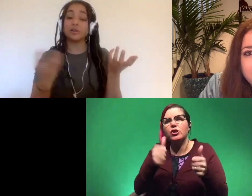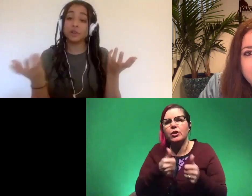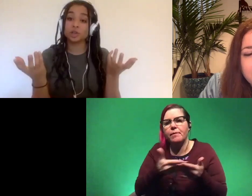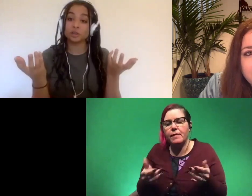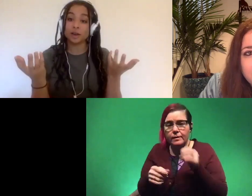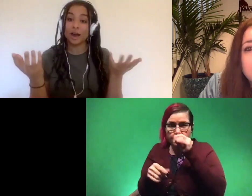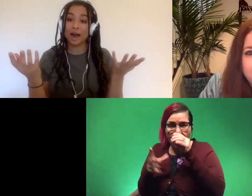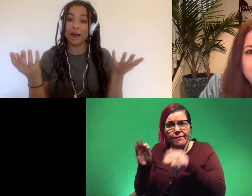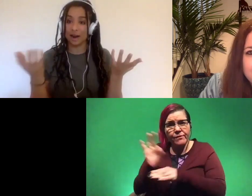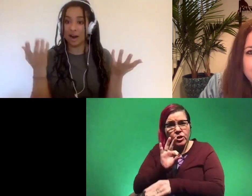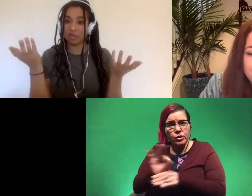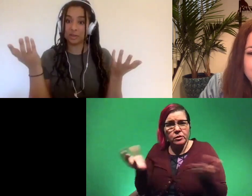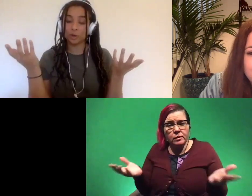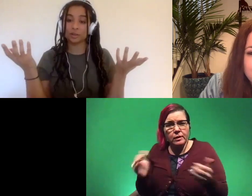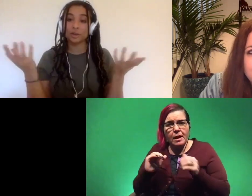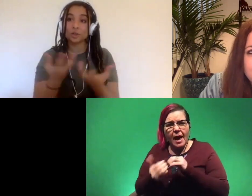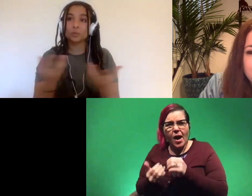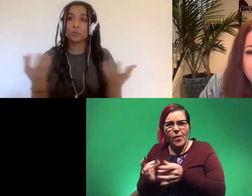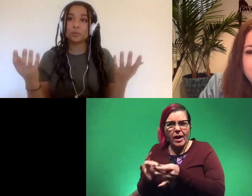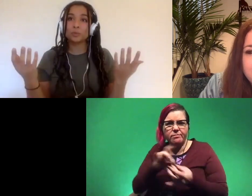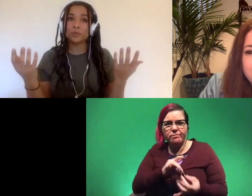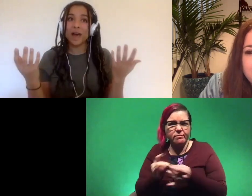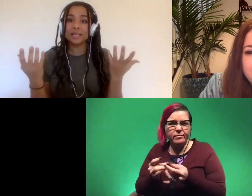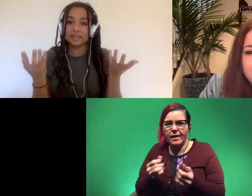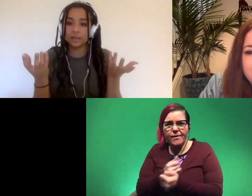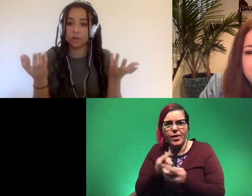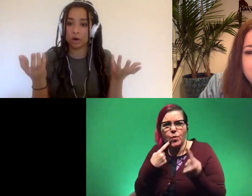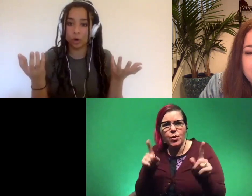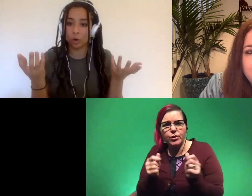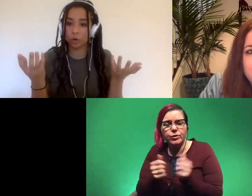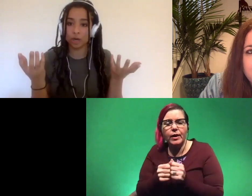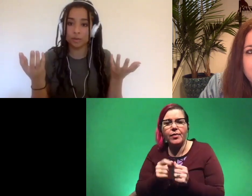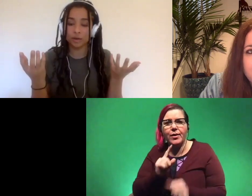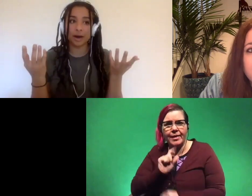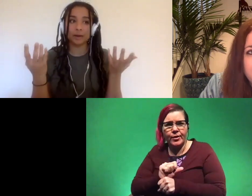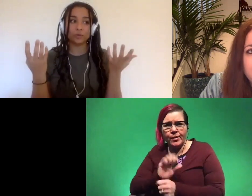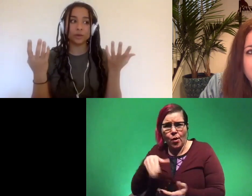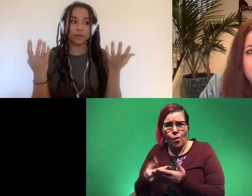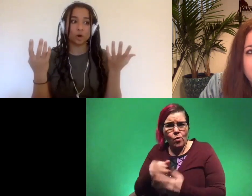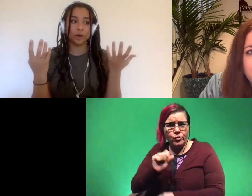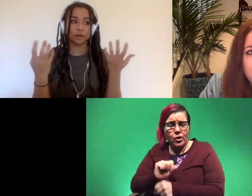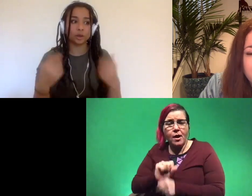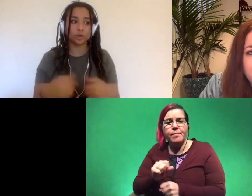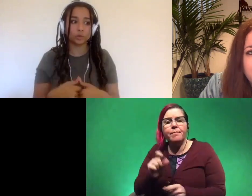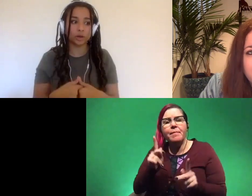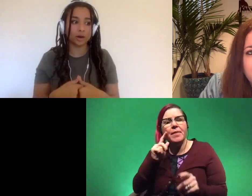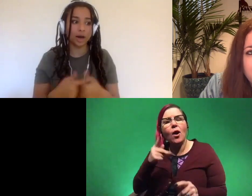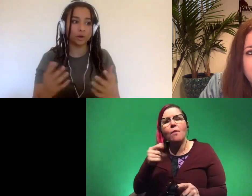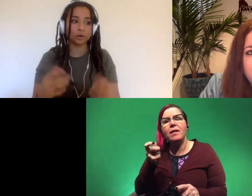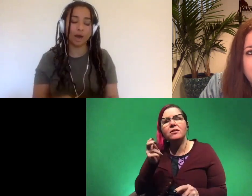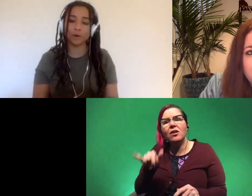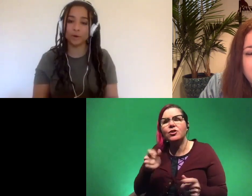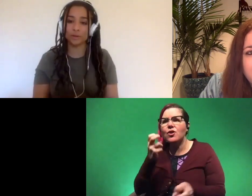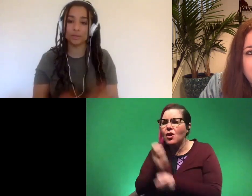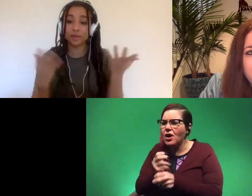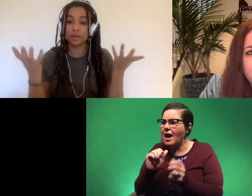and function and how things work so that is literally our whole job i everyone thinks oh paleontology is really hard how do